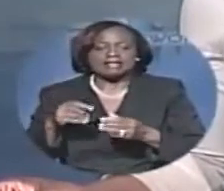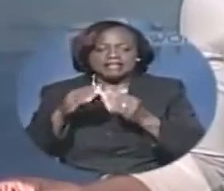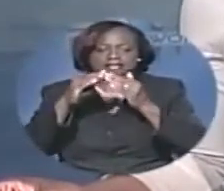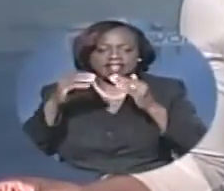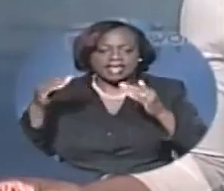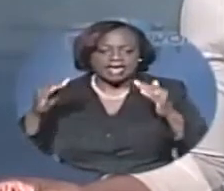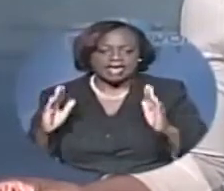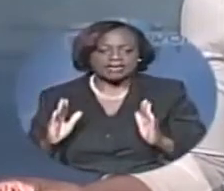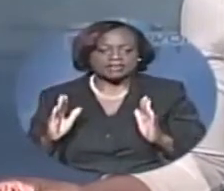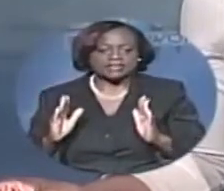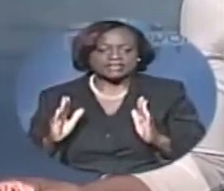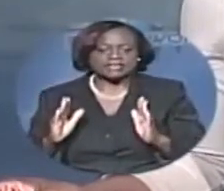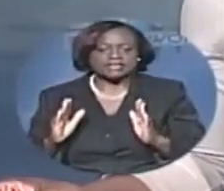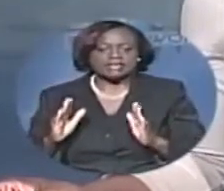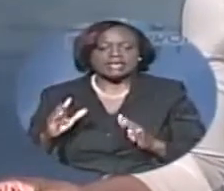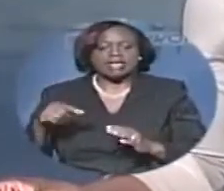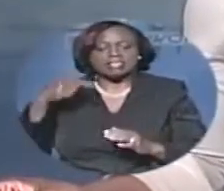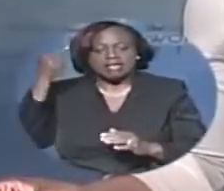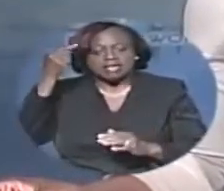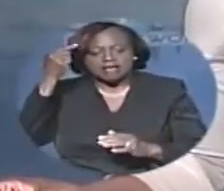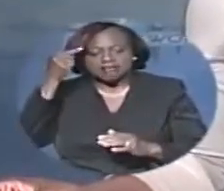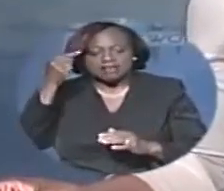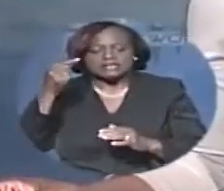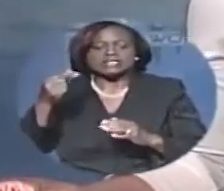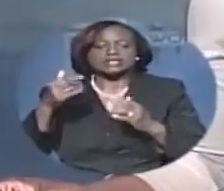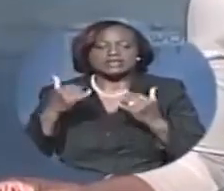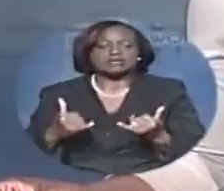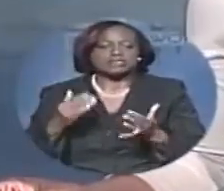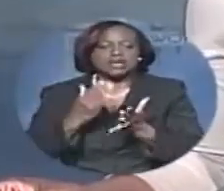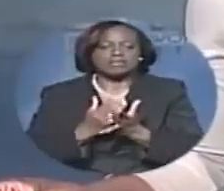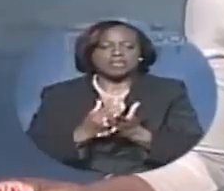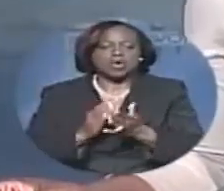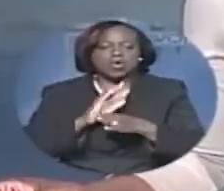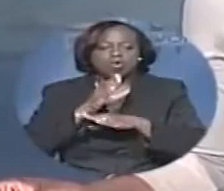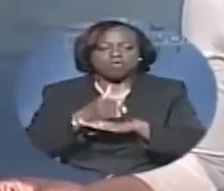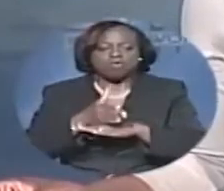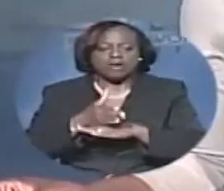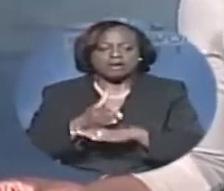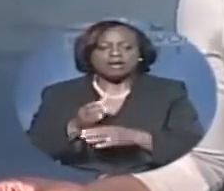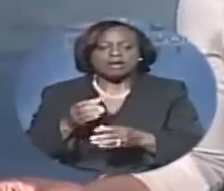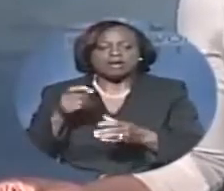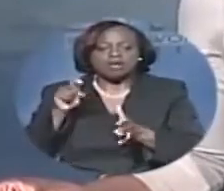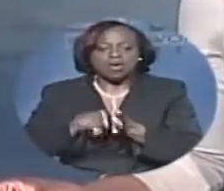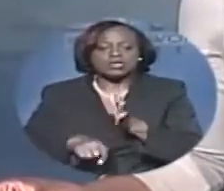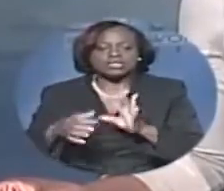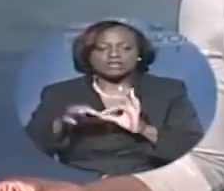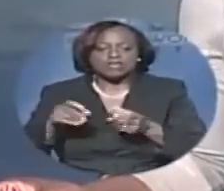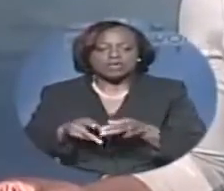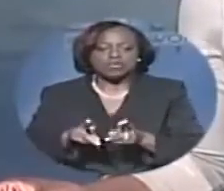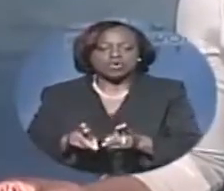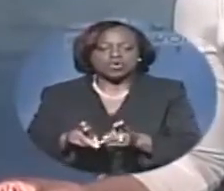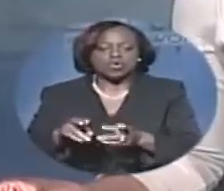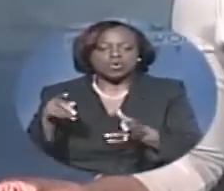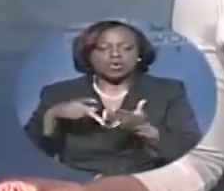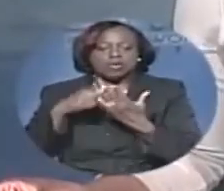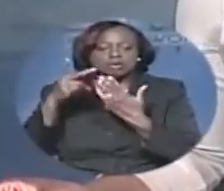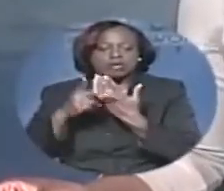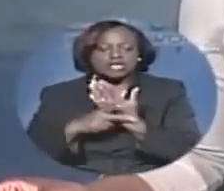Public Accounts Committee report on the overrun of costs of the New Providence Road Improvement Project. Party leader Perry Christie.